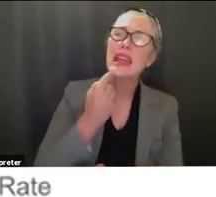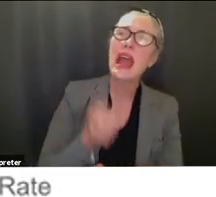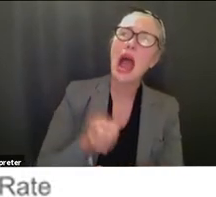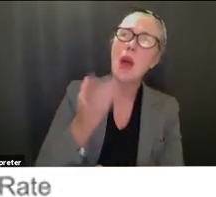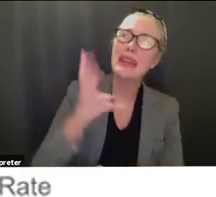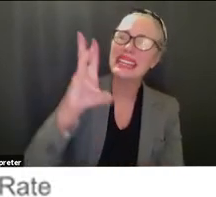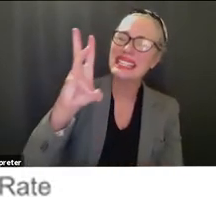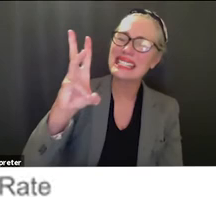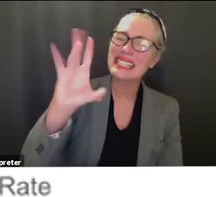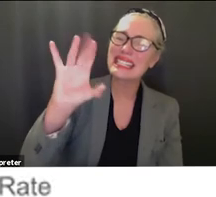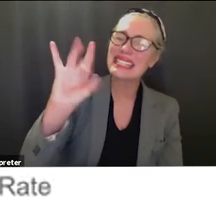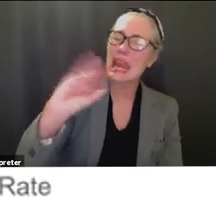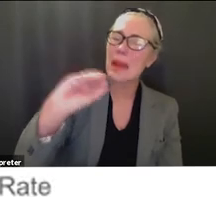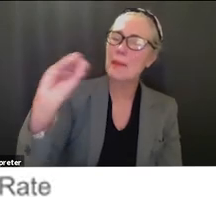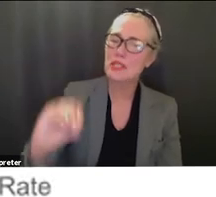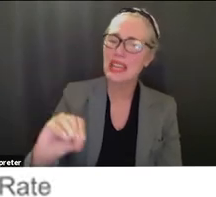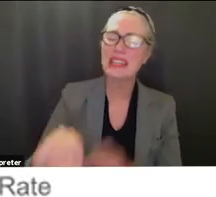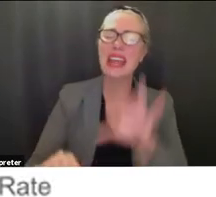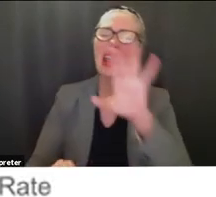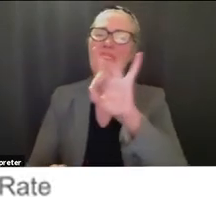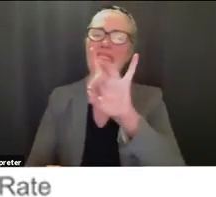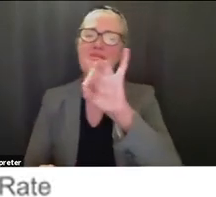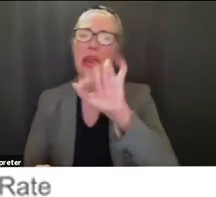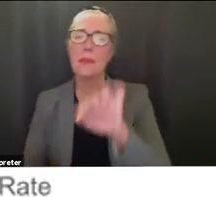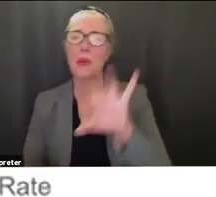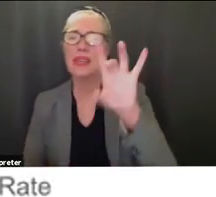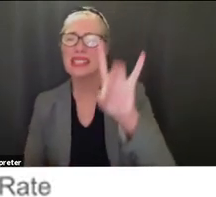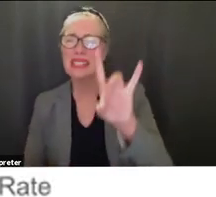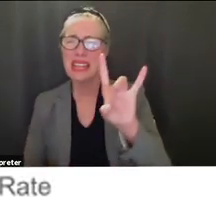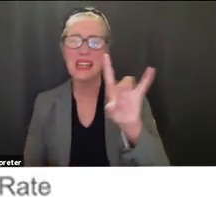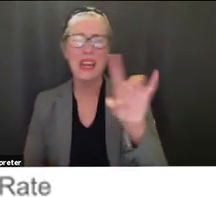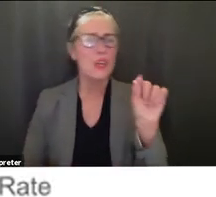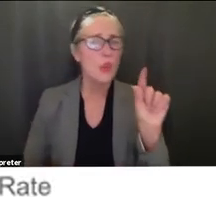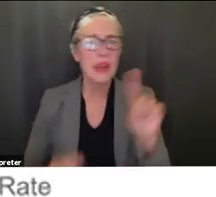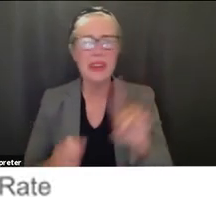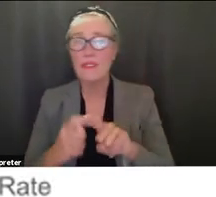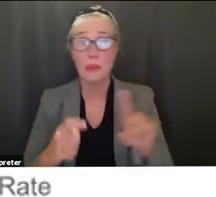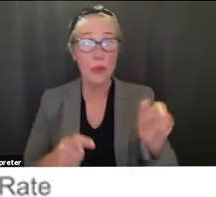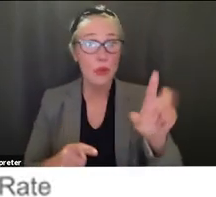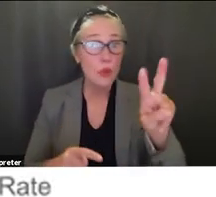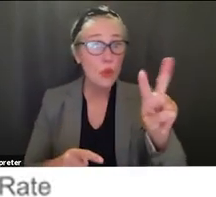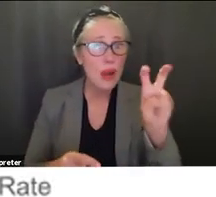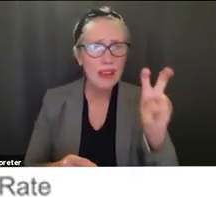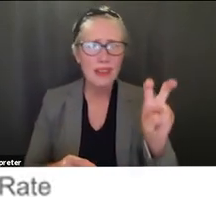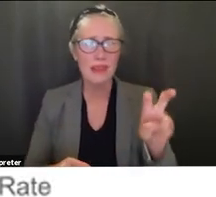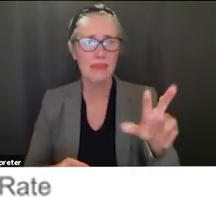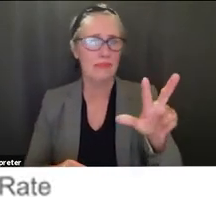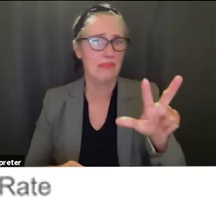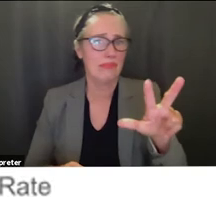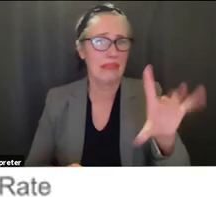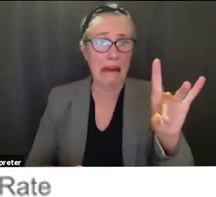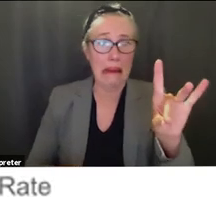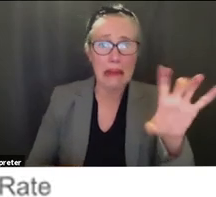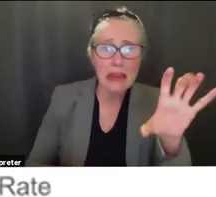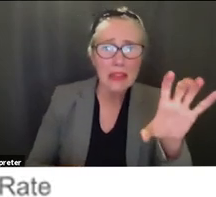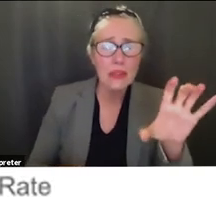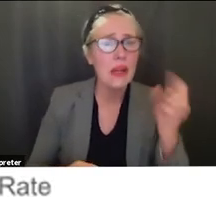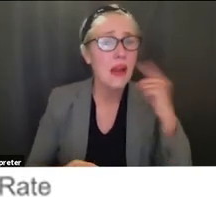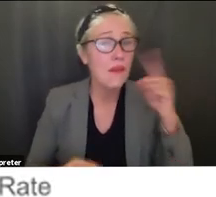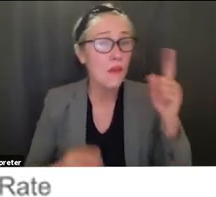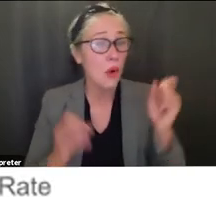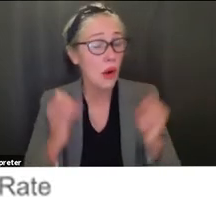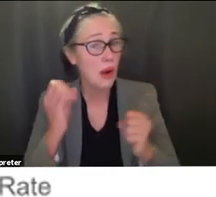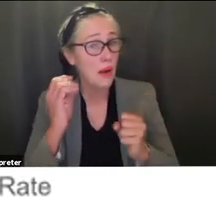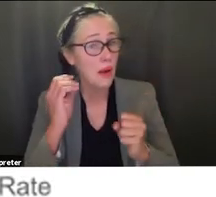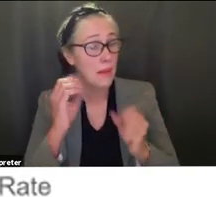it's 88.8 percent of 20 of 100 of 200 so if in future meetings would you please